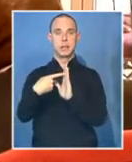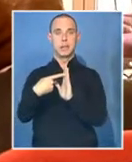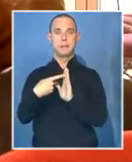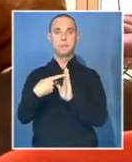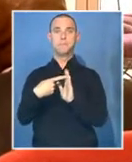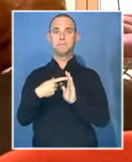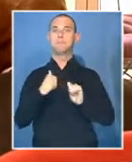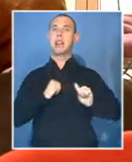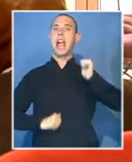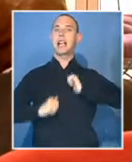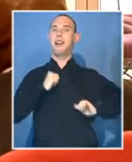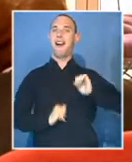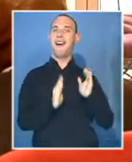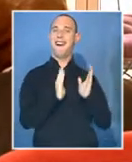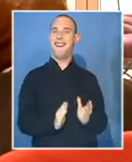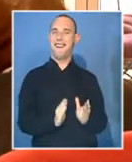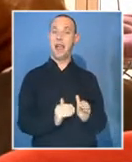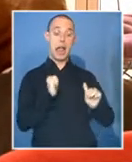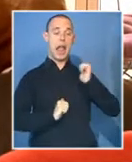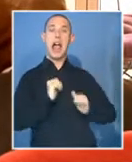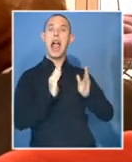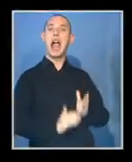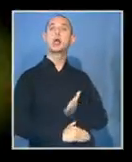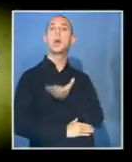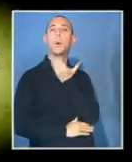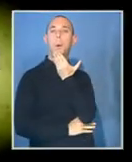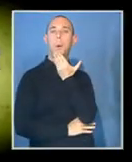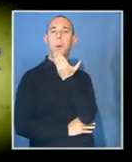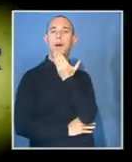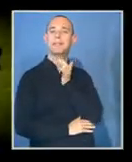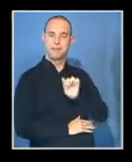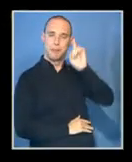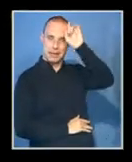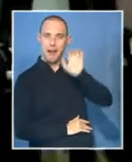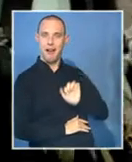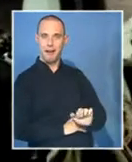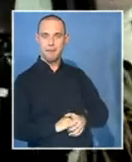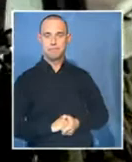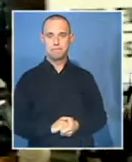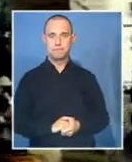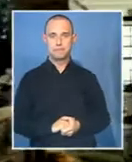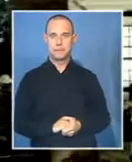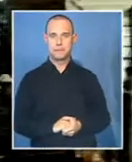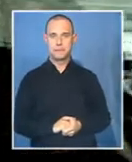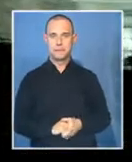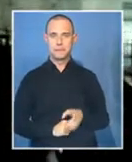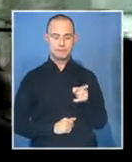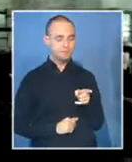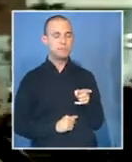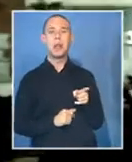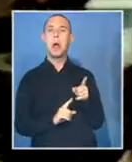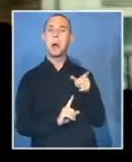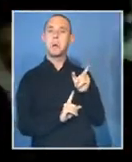the actor that plays him. And, you know, we have Idris Elba and, you know, when you go into this,